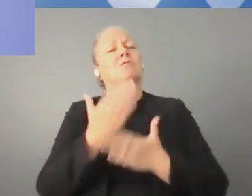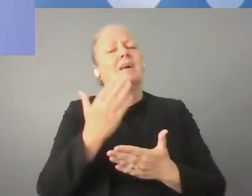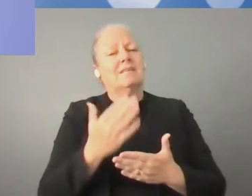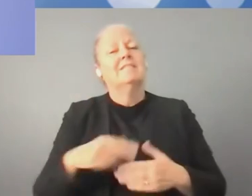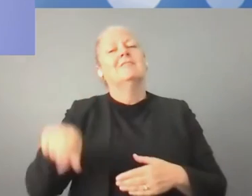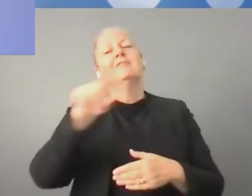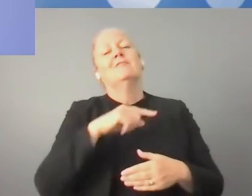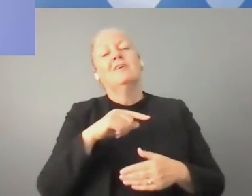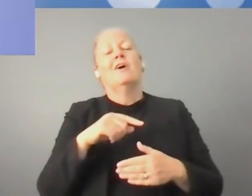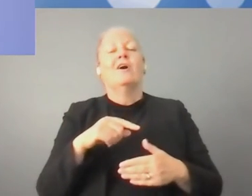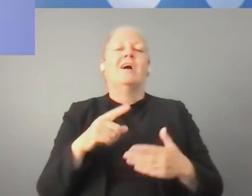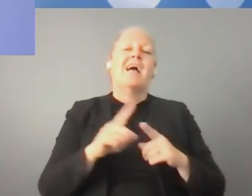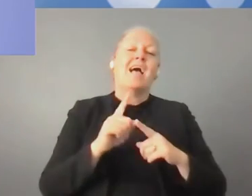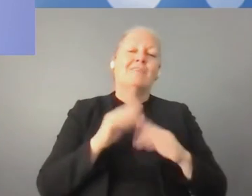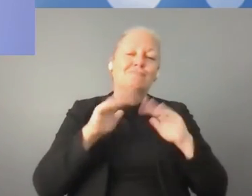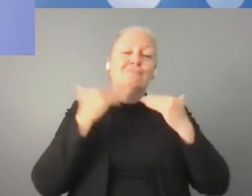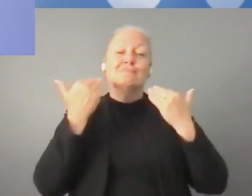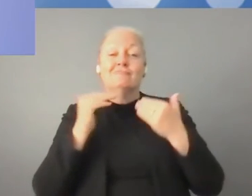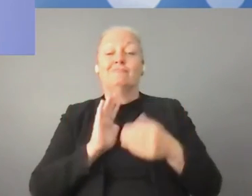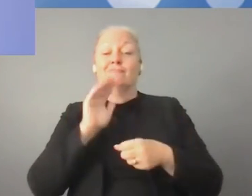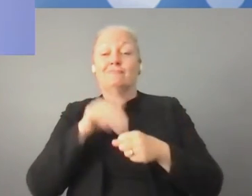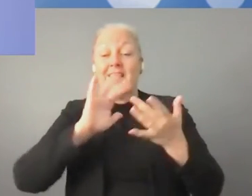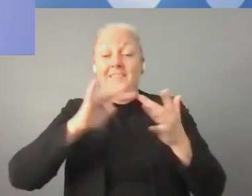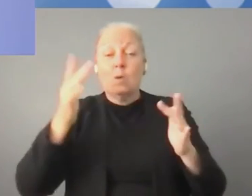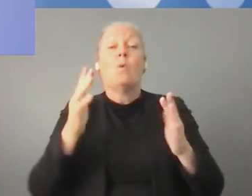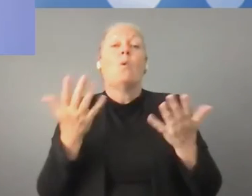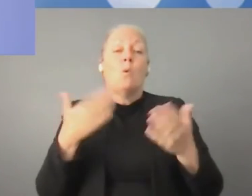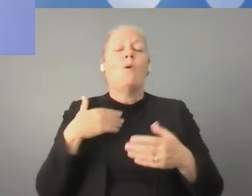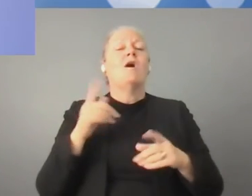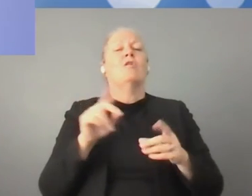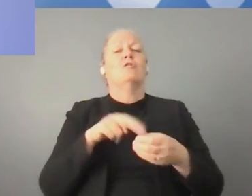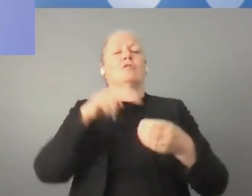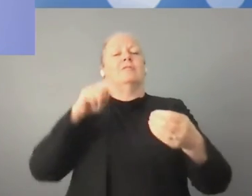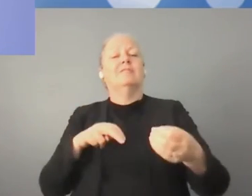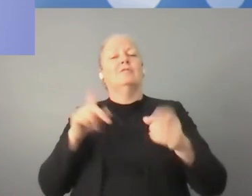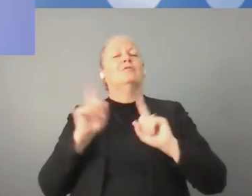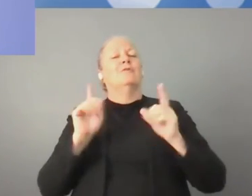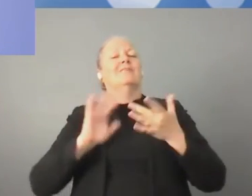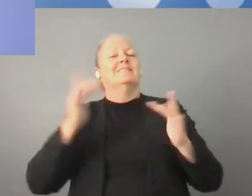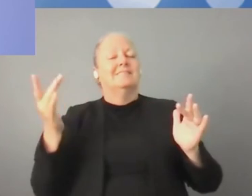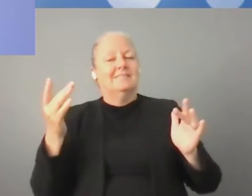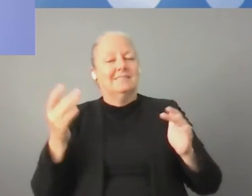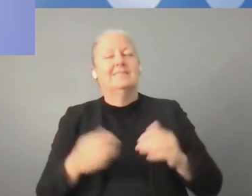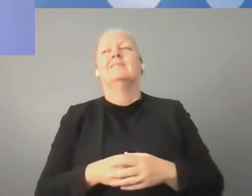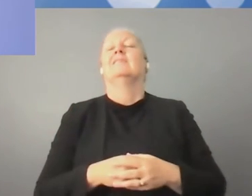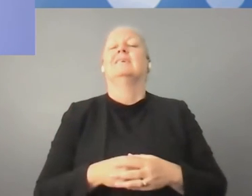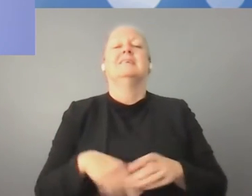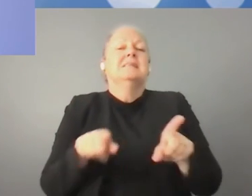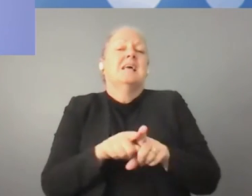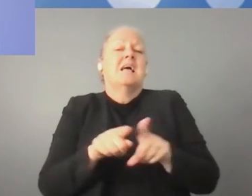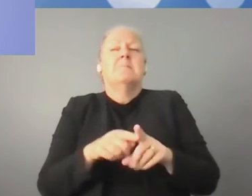also online. And finally, promoting a trustworthy Internet by introducing accountability